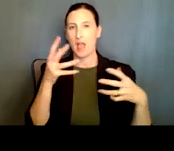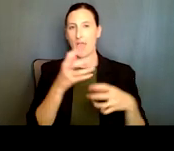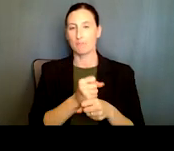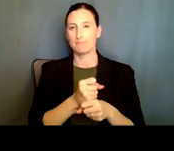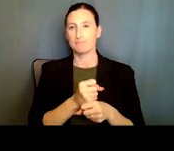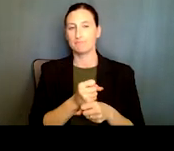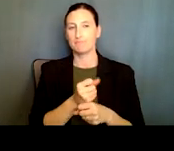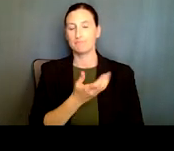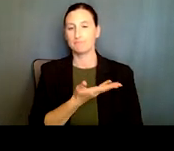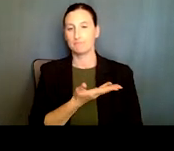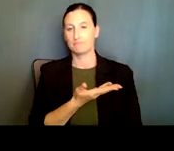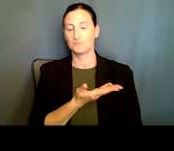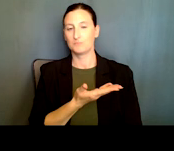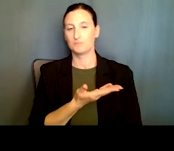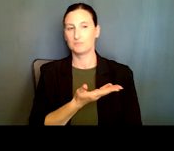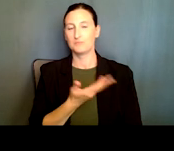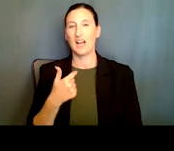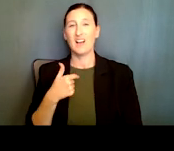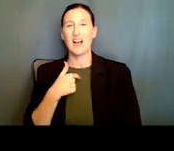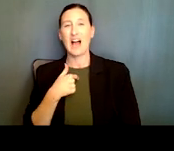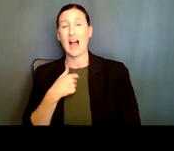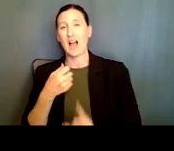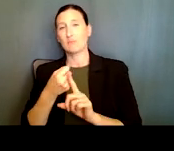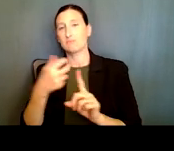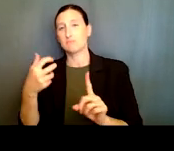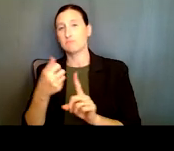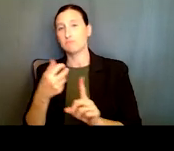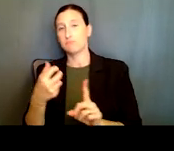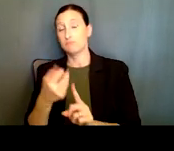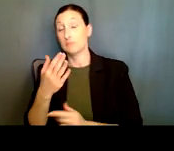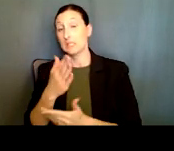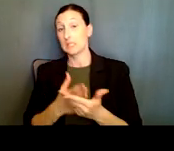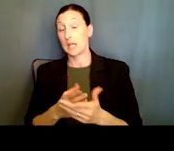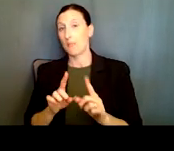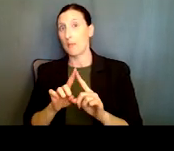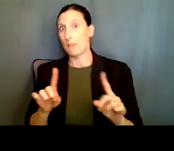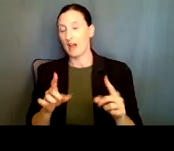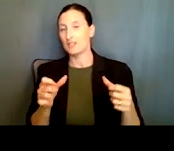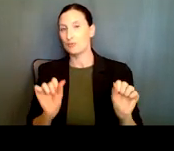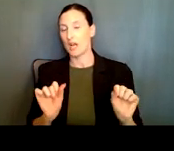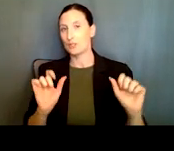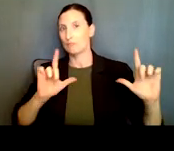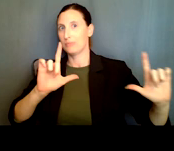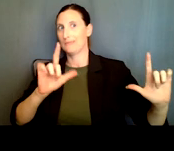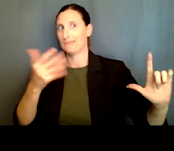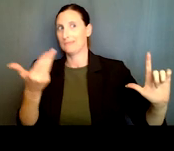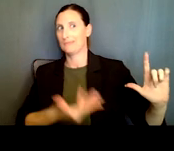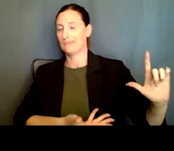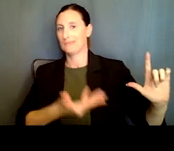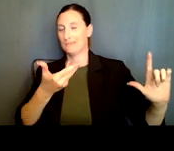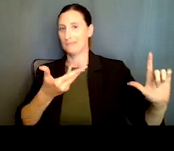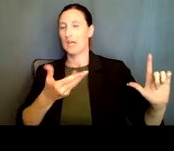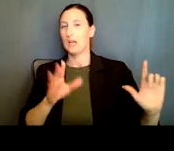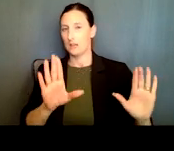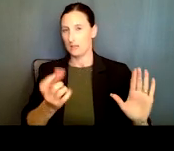Um, I mentioned some of them, but this is, uh, trying to put them together in, uh, in a single slide. Um, there are